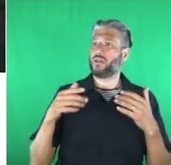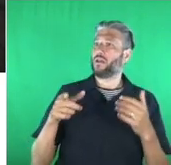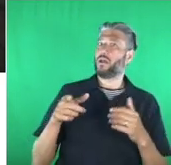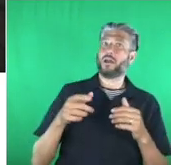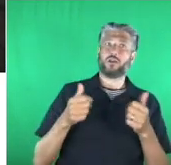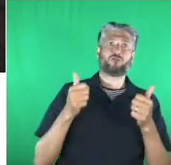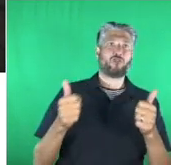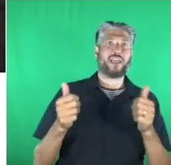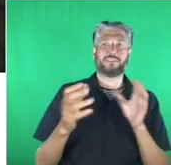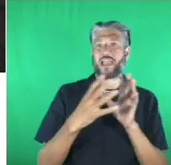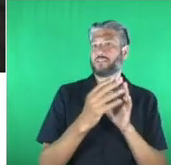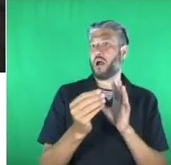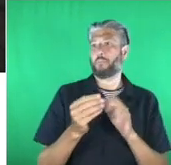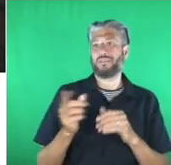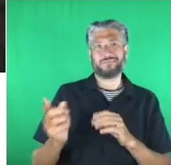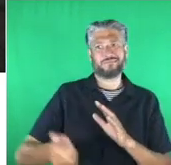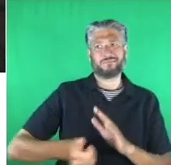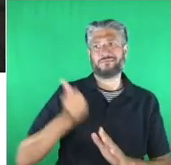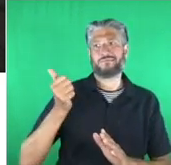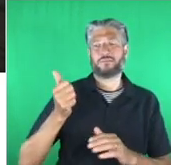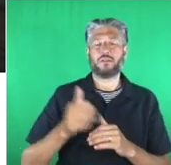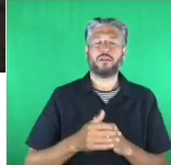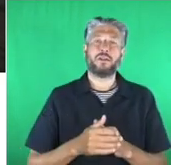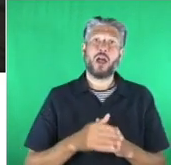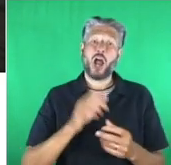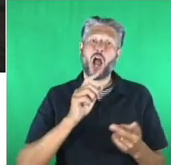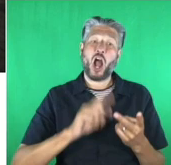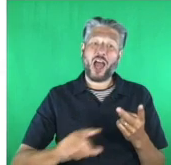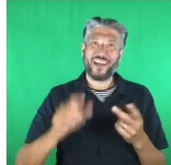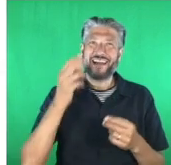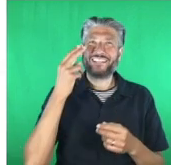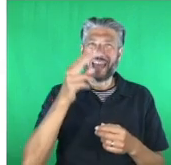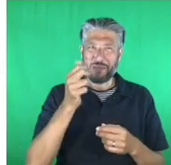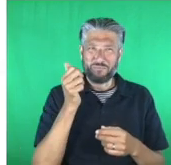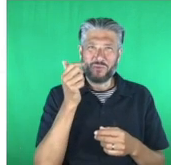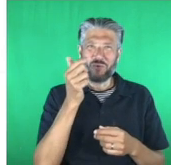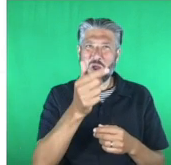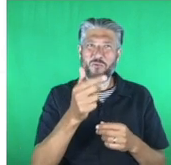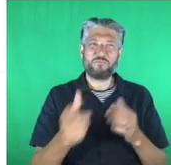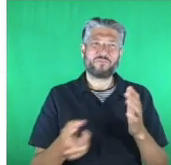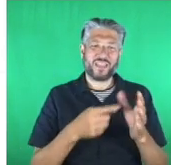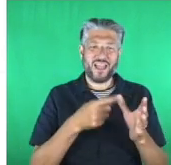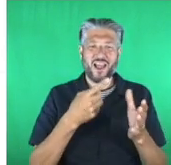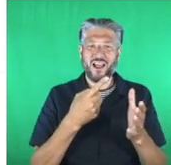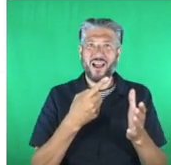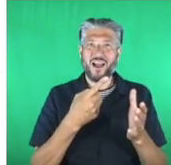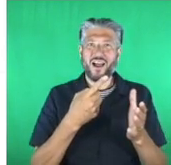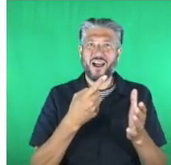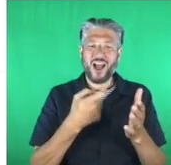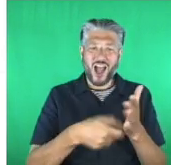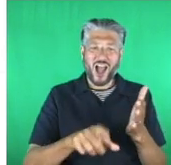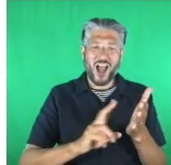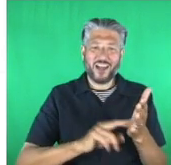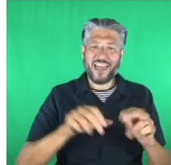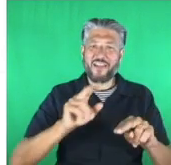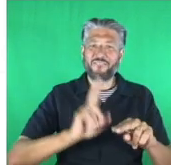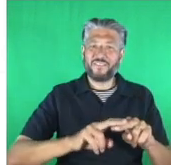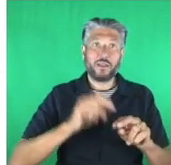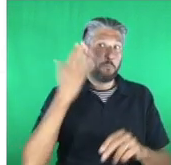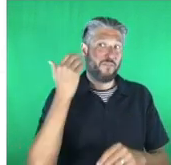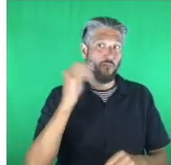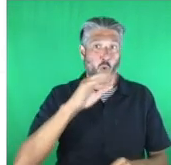another two whose names i know you're to recognize arnav sharma mahika sharma so arnav who was nine when he won his award